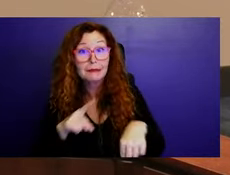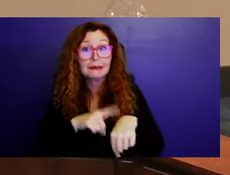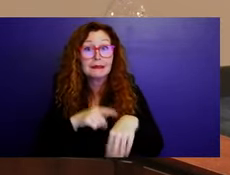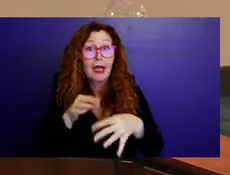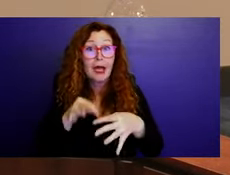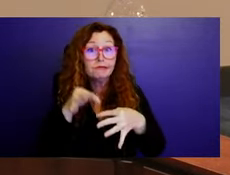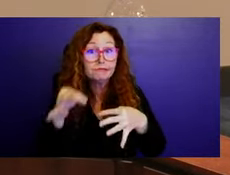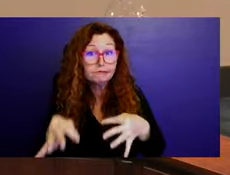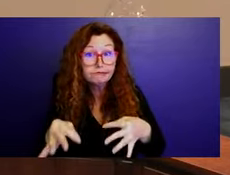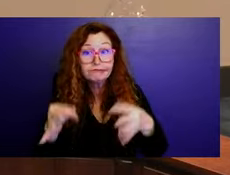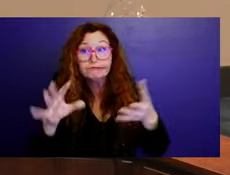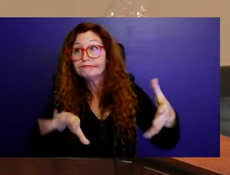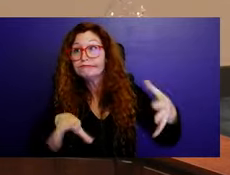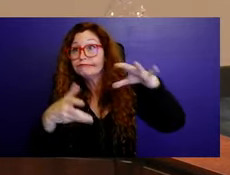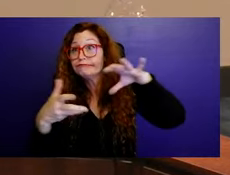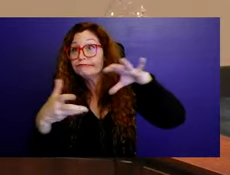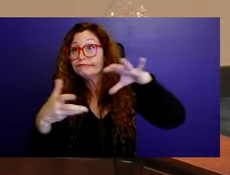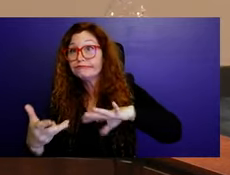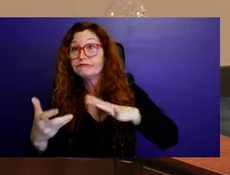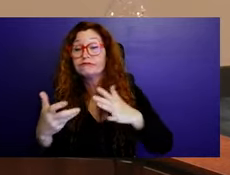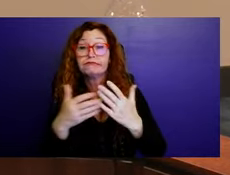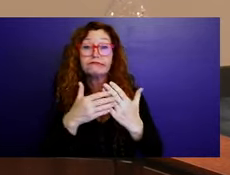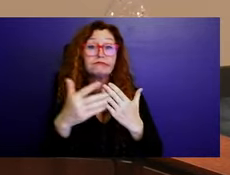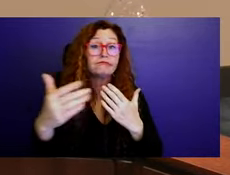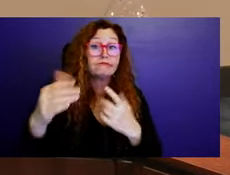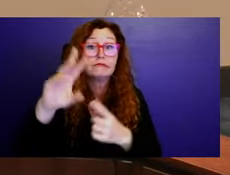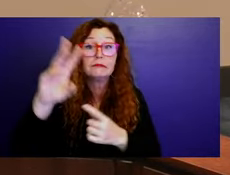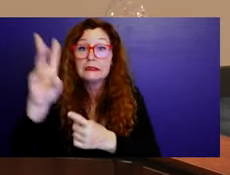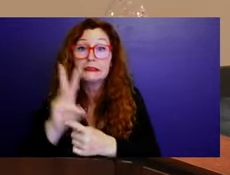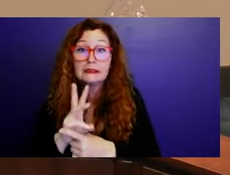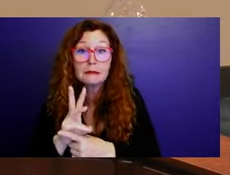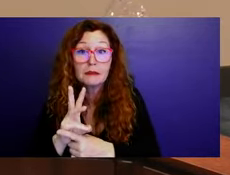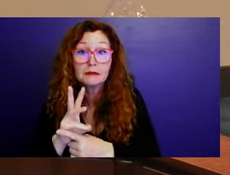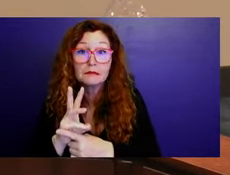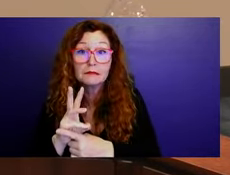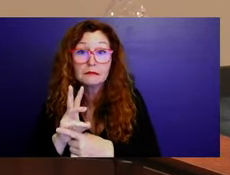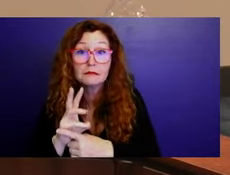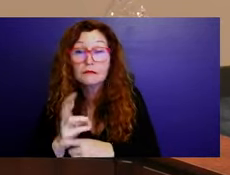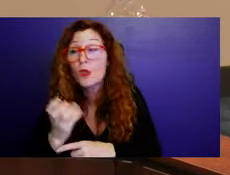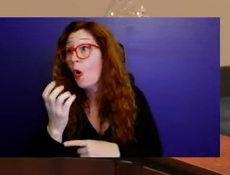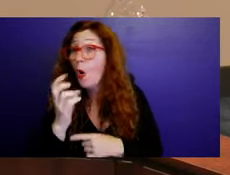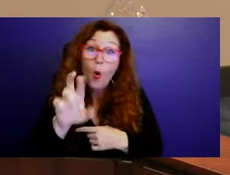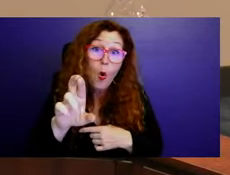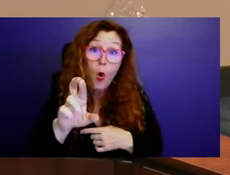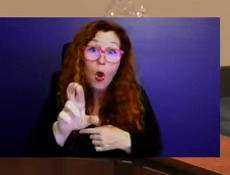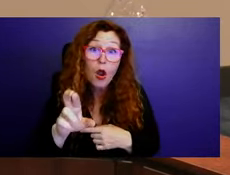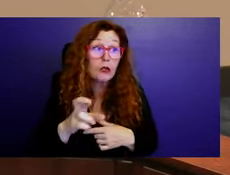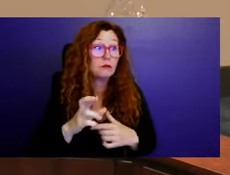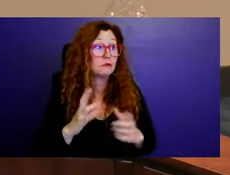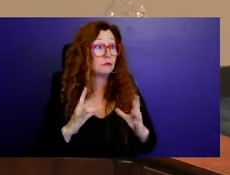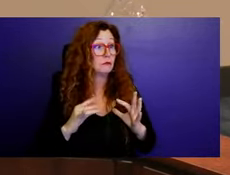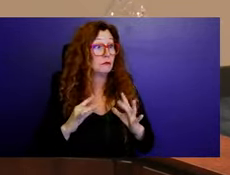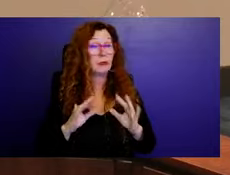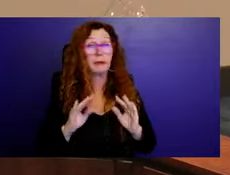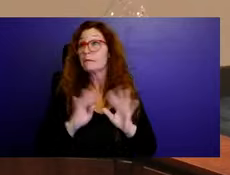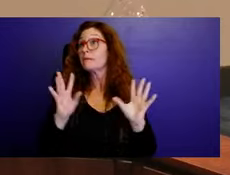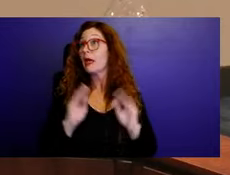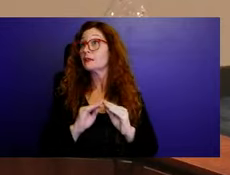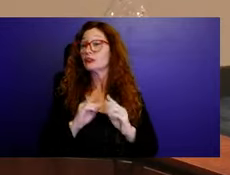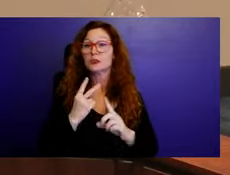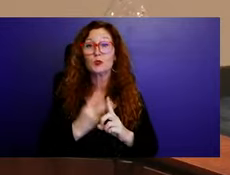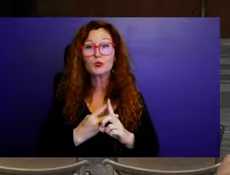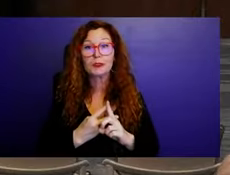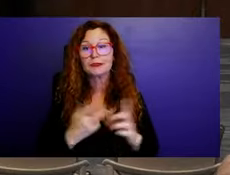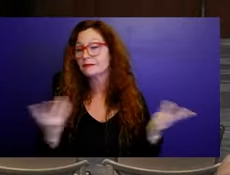but I do think that the four month mark is probably a fair estimate. Okay. Thank you. That's all I have for right now. Thank you.